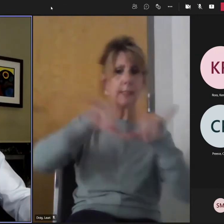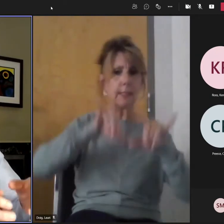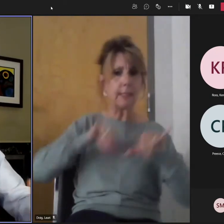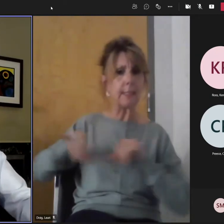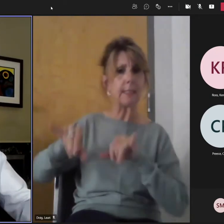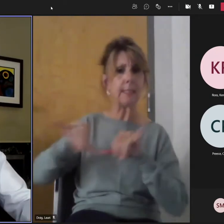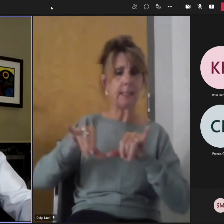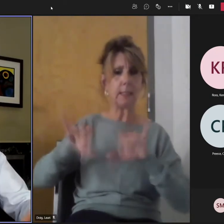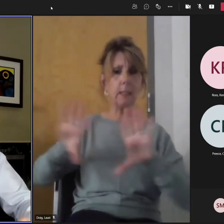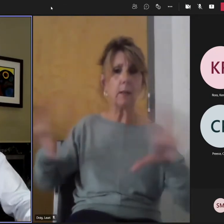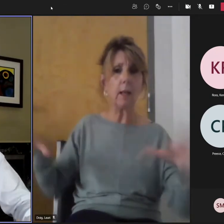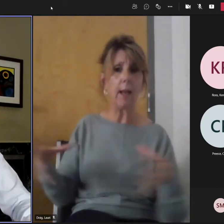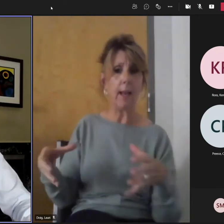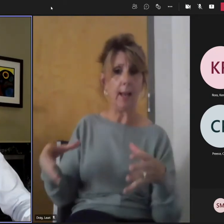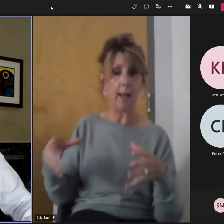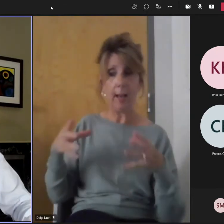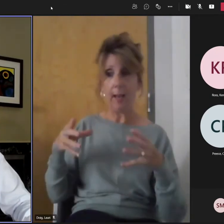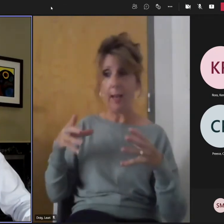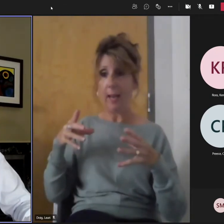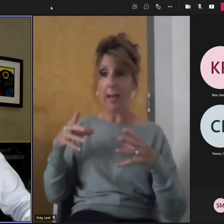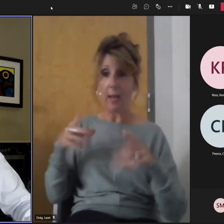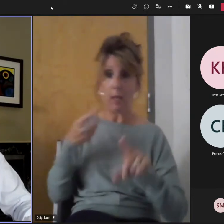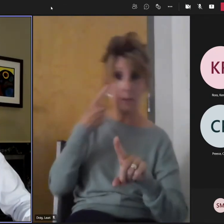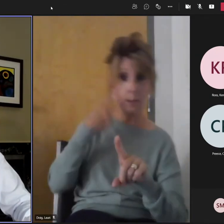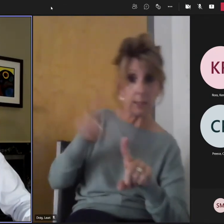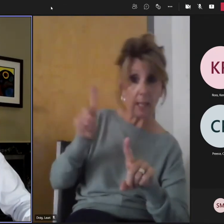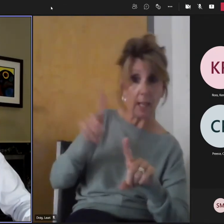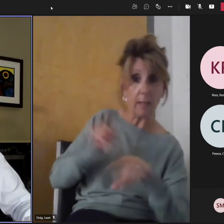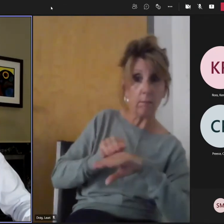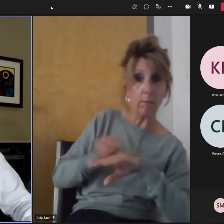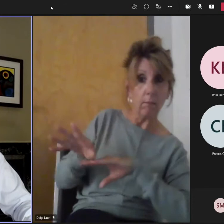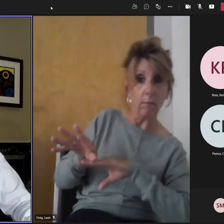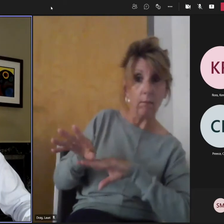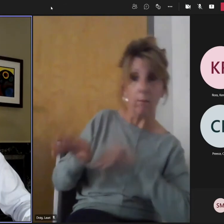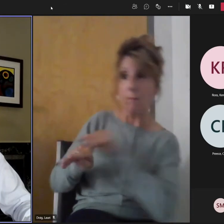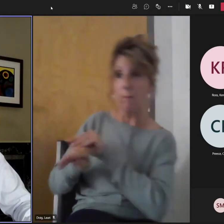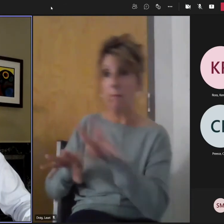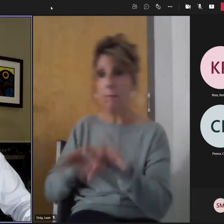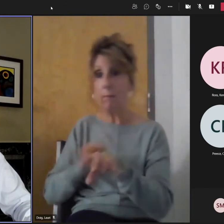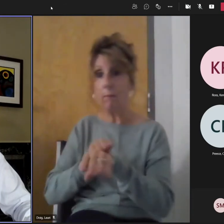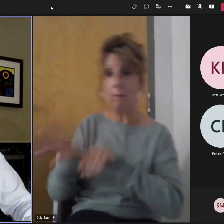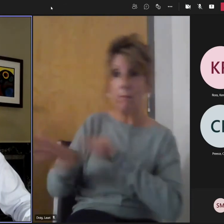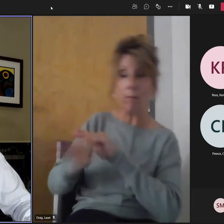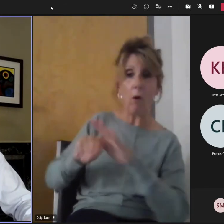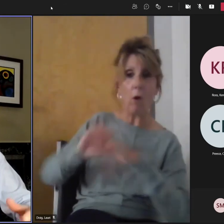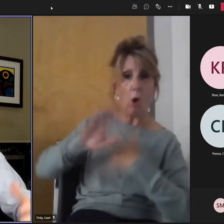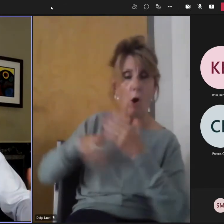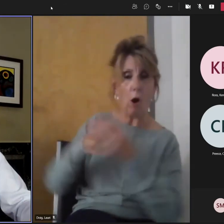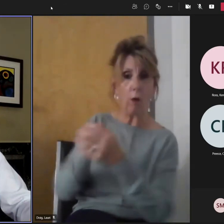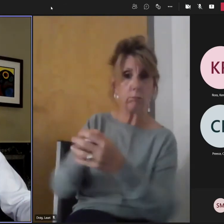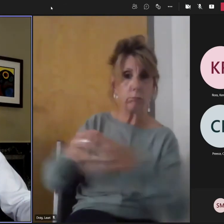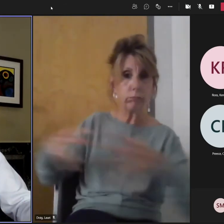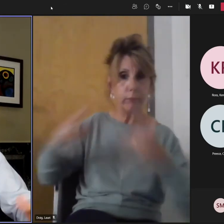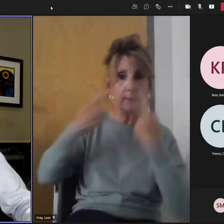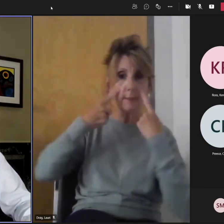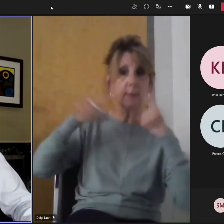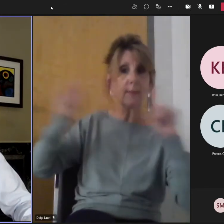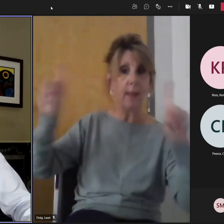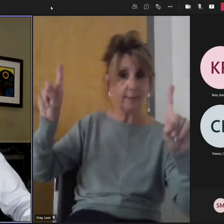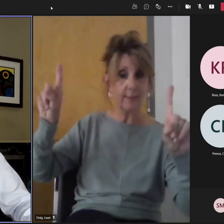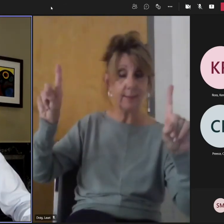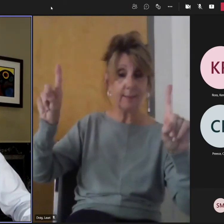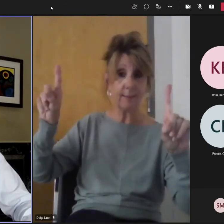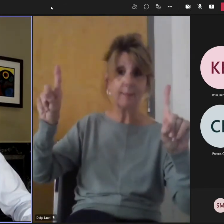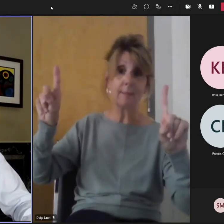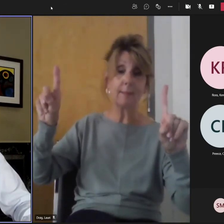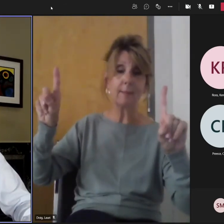success rubs off on each other as well as failure when it happens. So it can be done. We know what it looks like. We